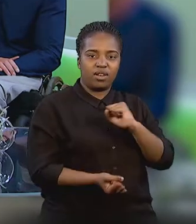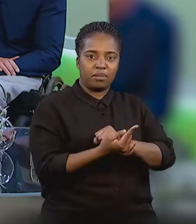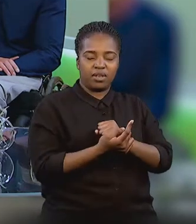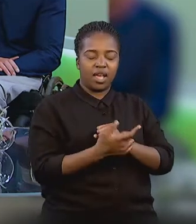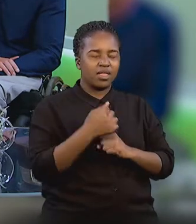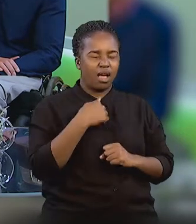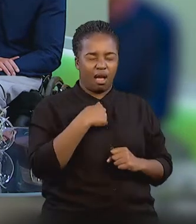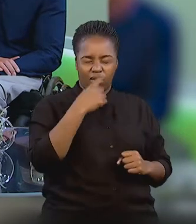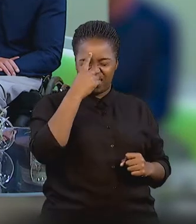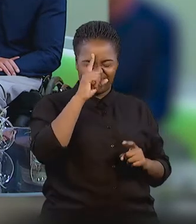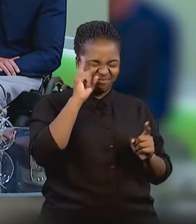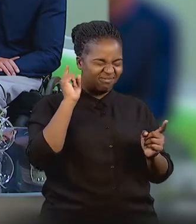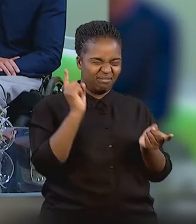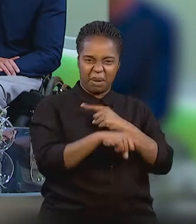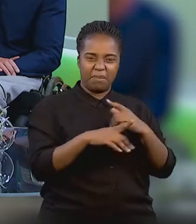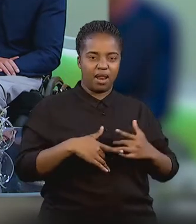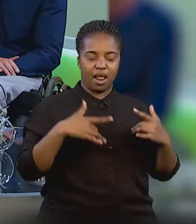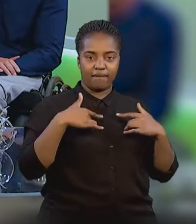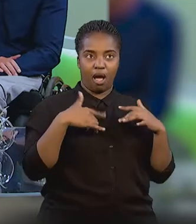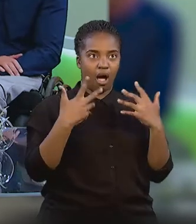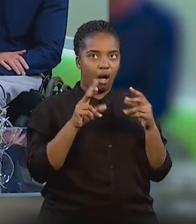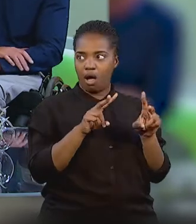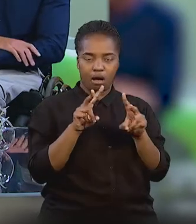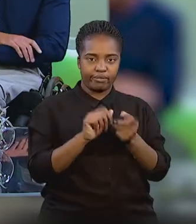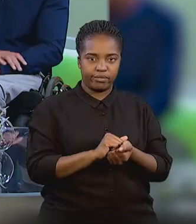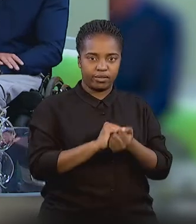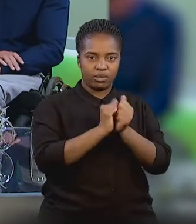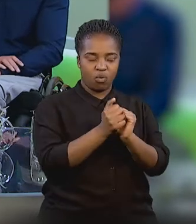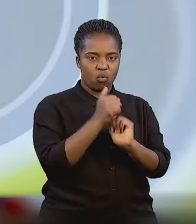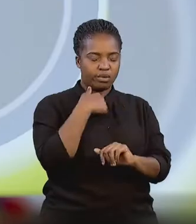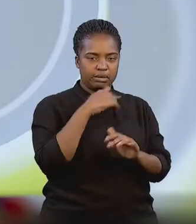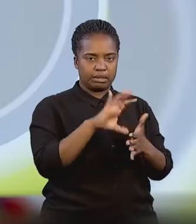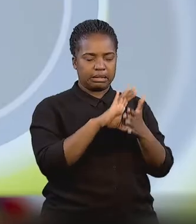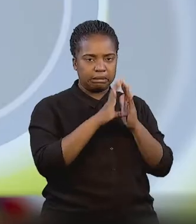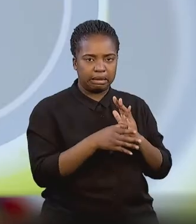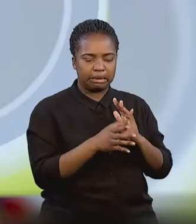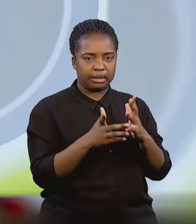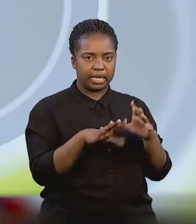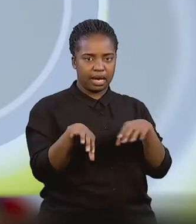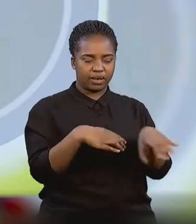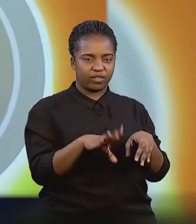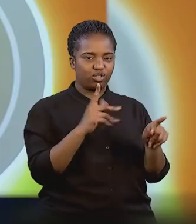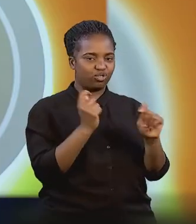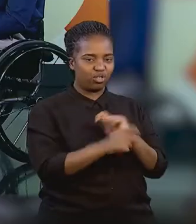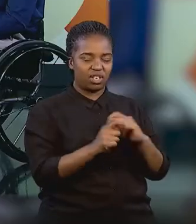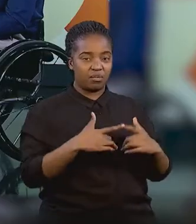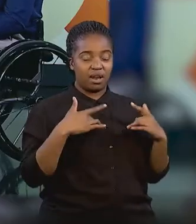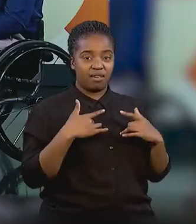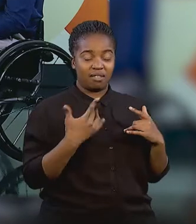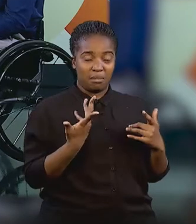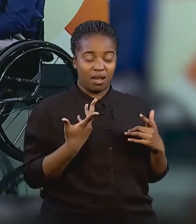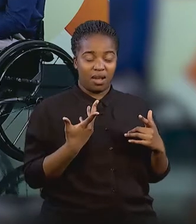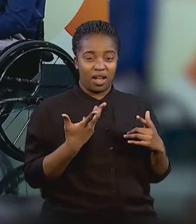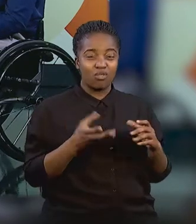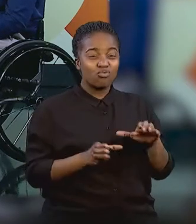And that completely changed my whole look into sports and to being active and doing stuff. Jumping